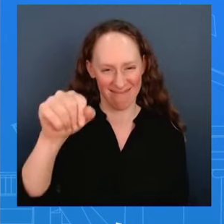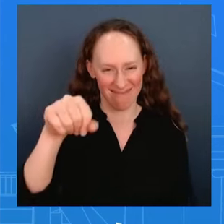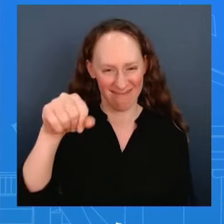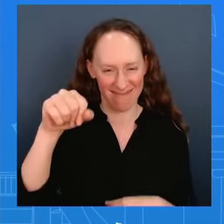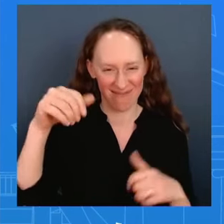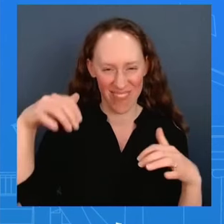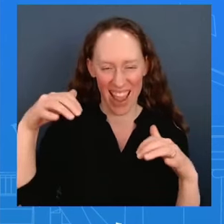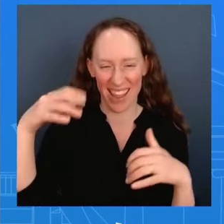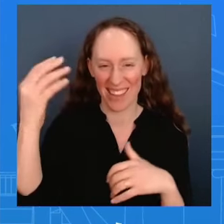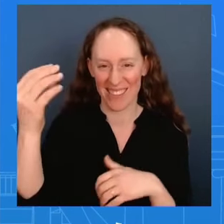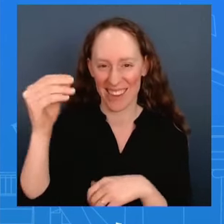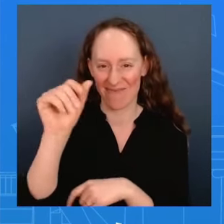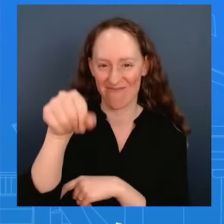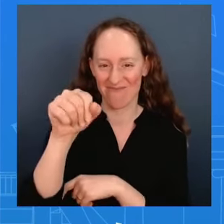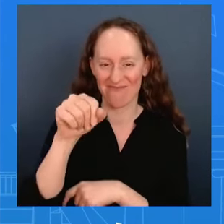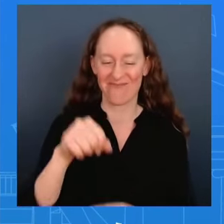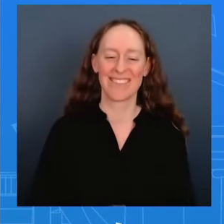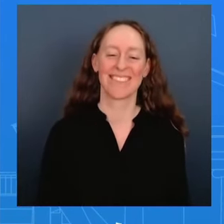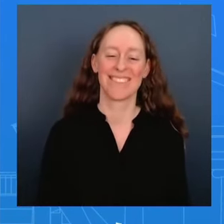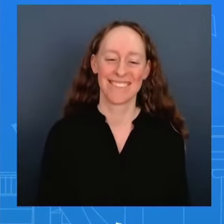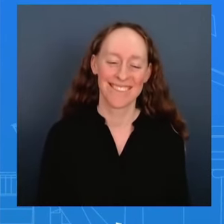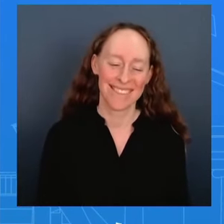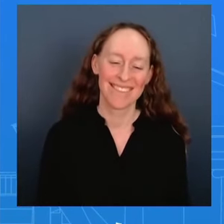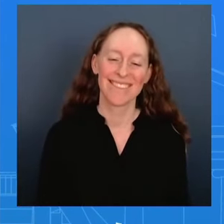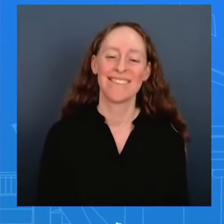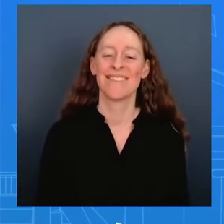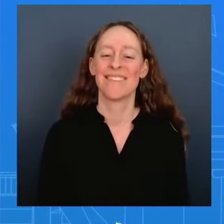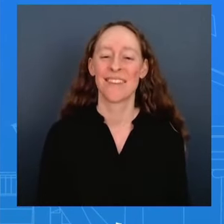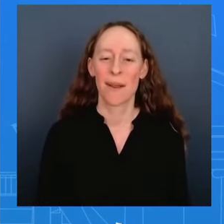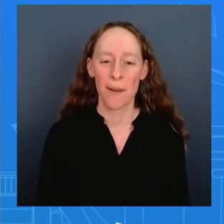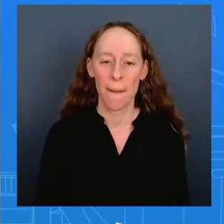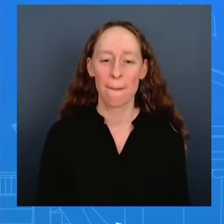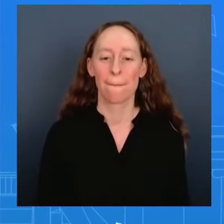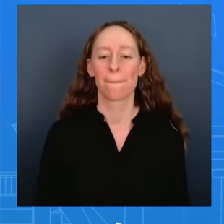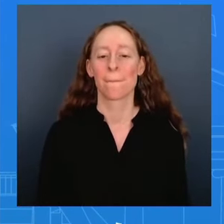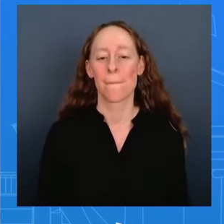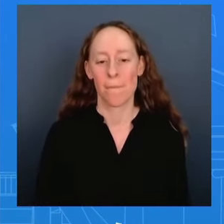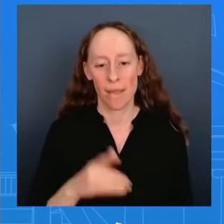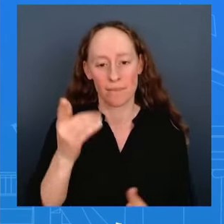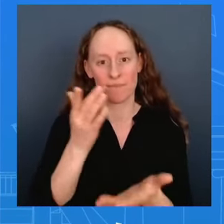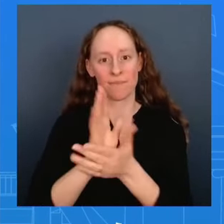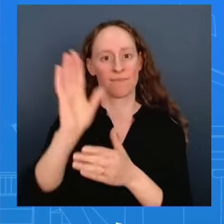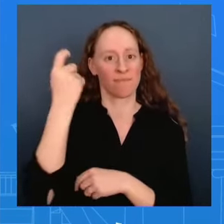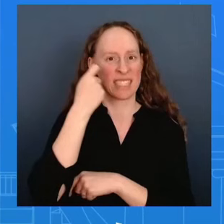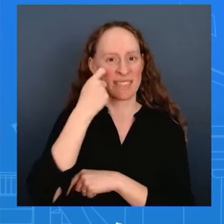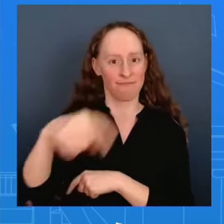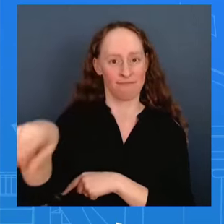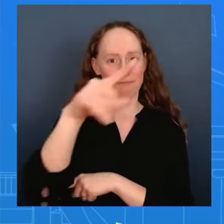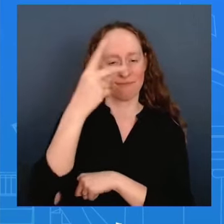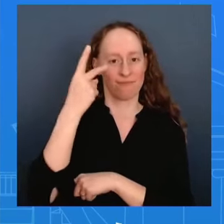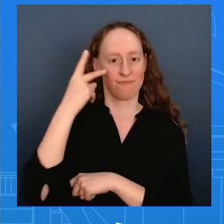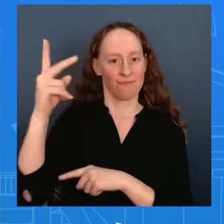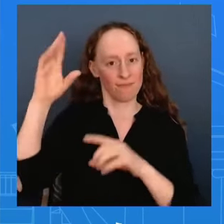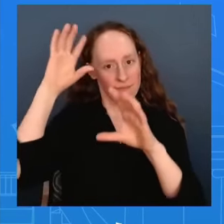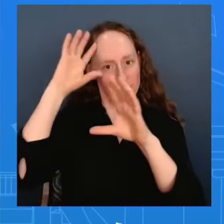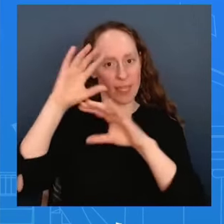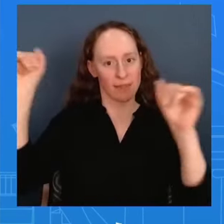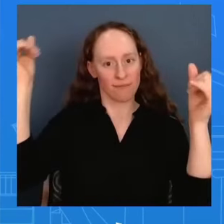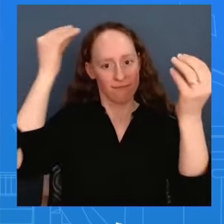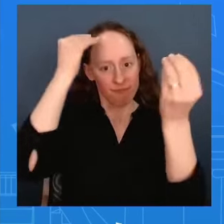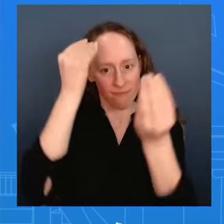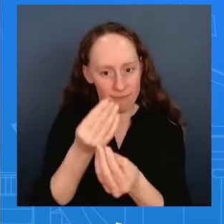okay so as you just saw today the president directed his trade representative to increase tariffs under section